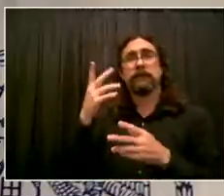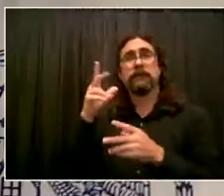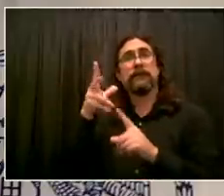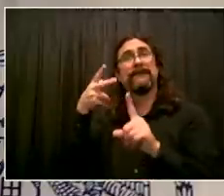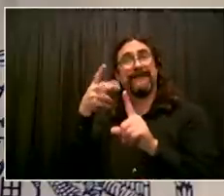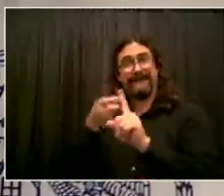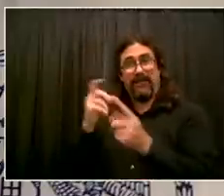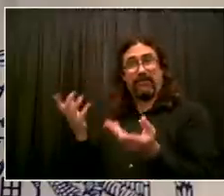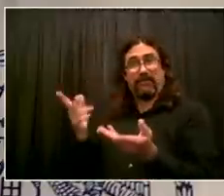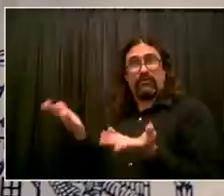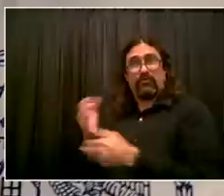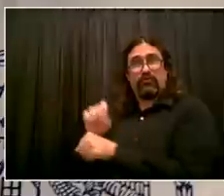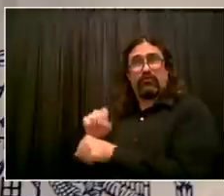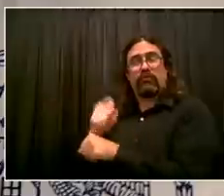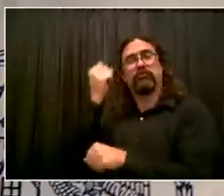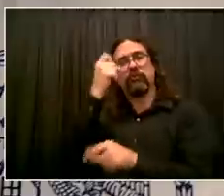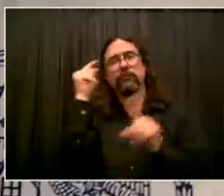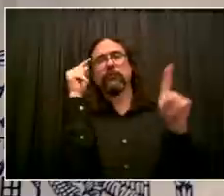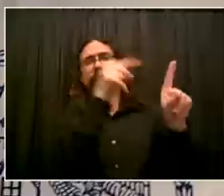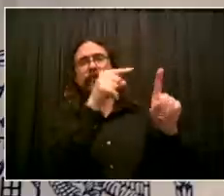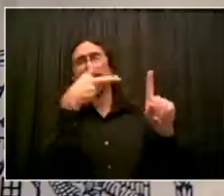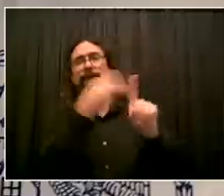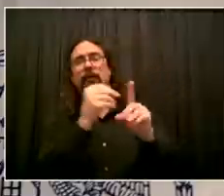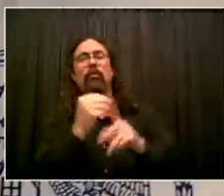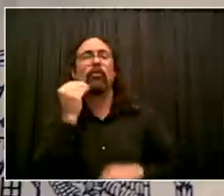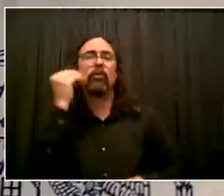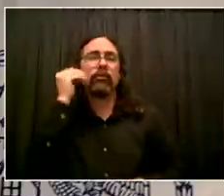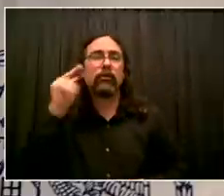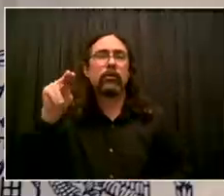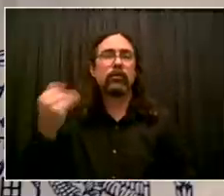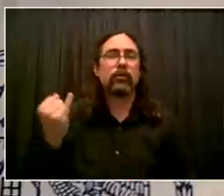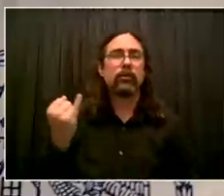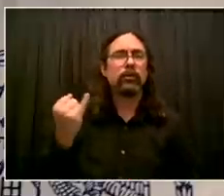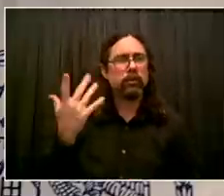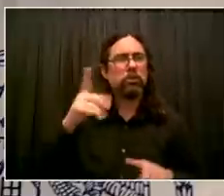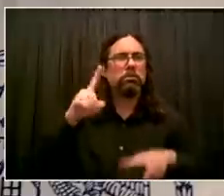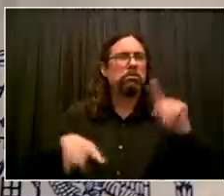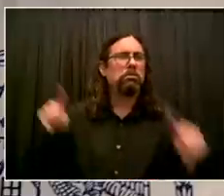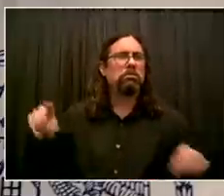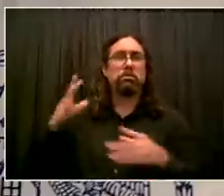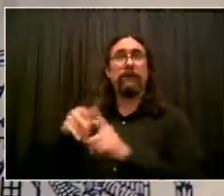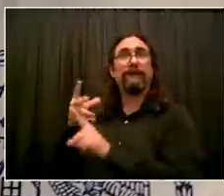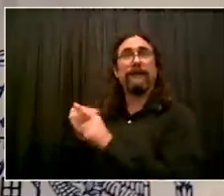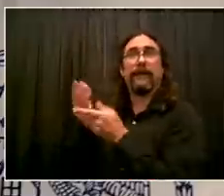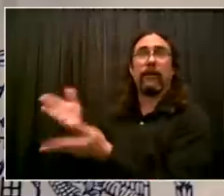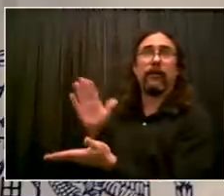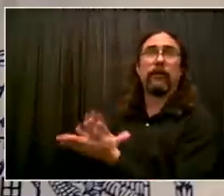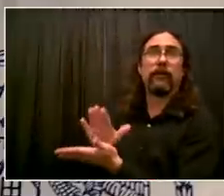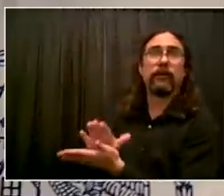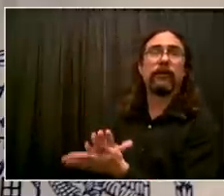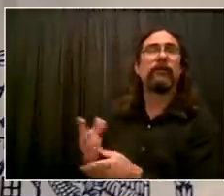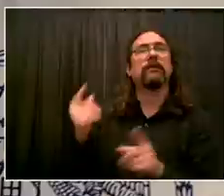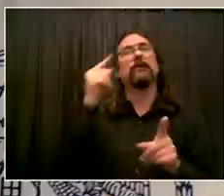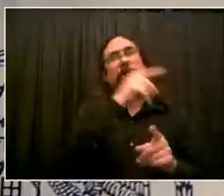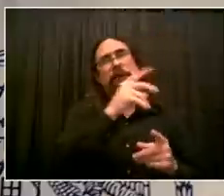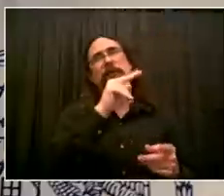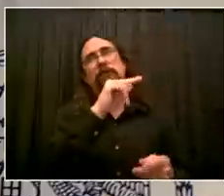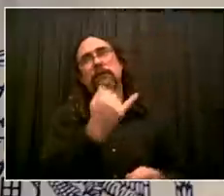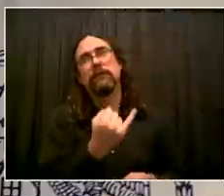of all Department of Education employees have had at least one dose. 87%, great number. 90% of teachers,